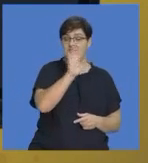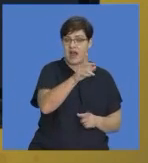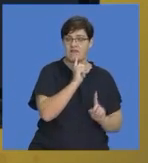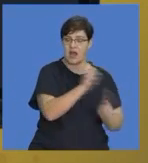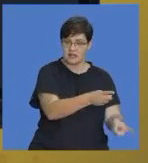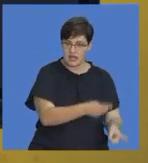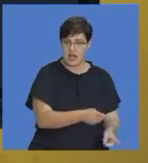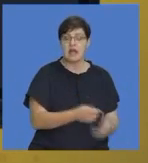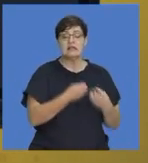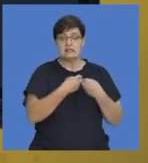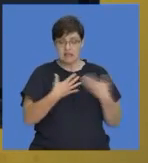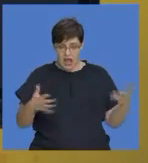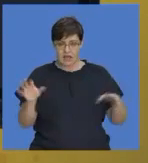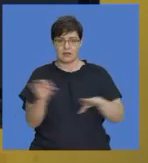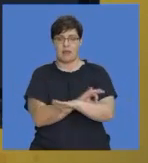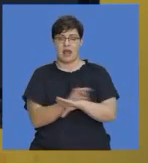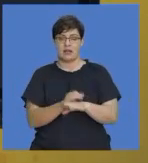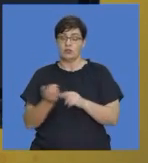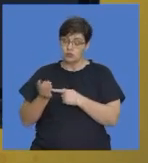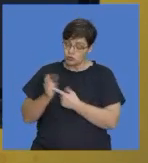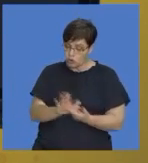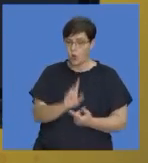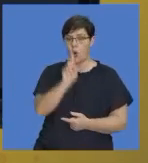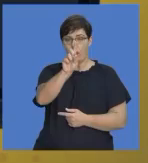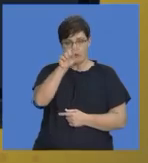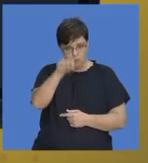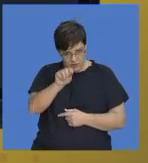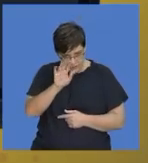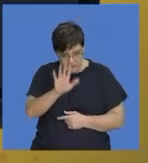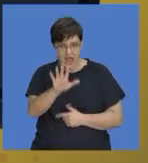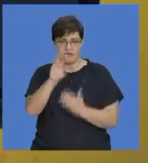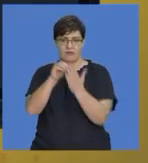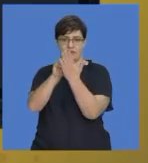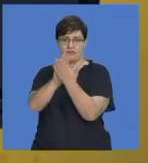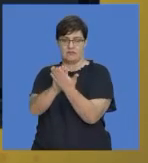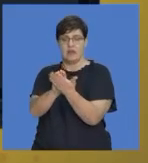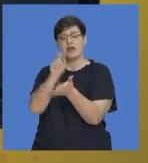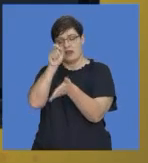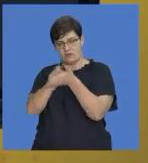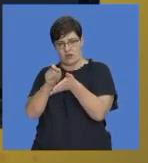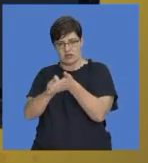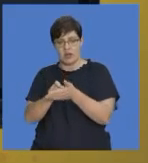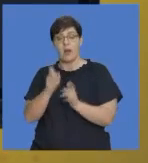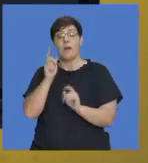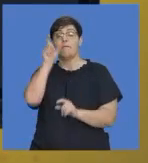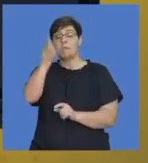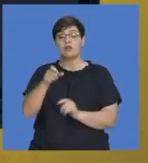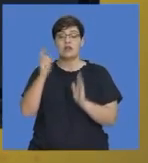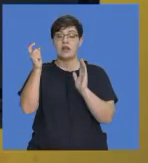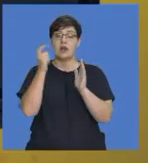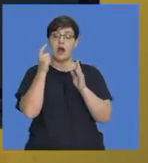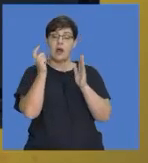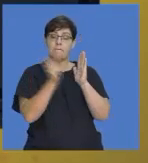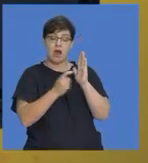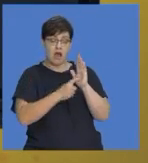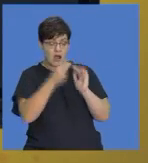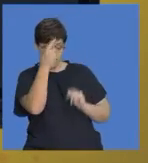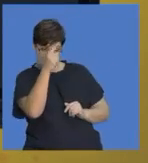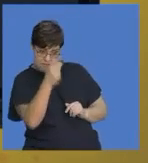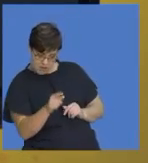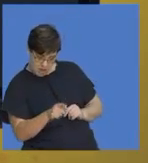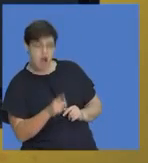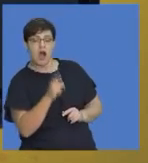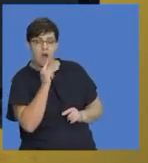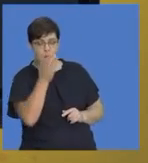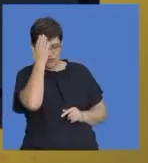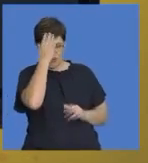start off with your planning indicating it's question 1.5. And thereafter the person marking your script will actually know which question you chose to